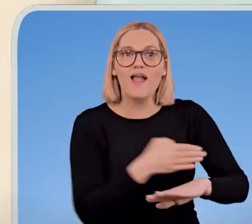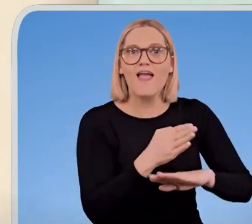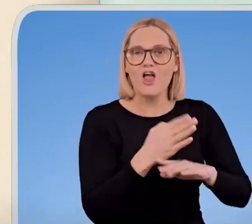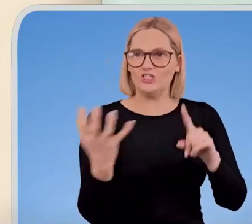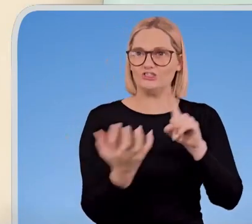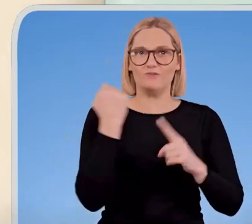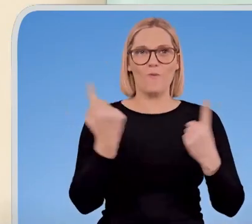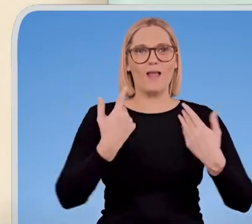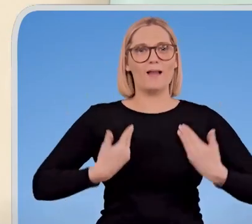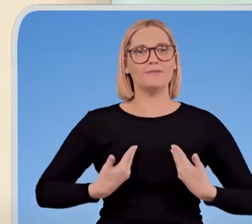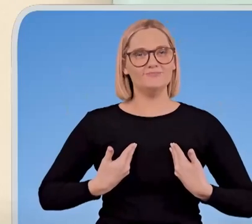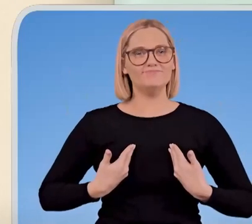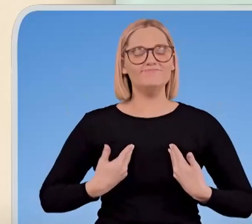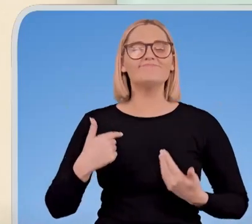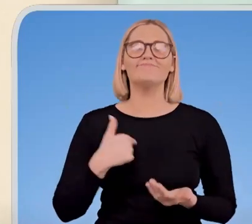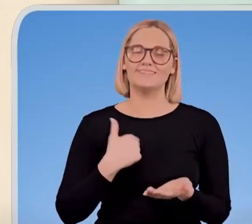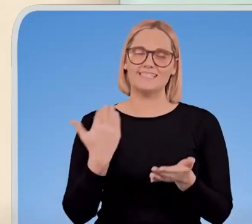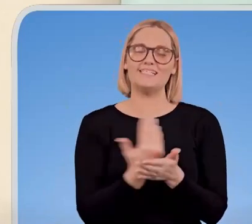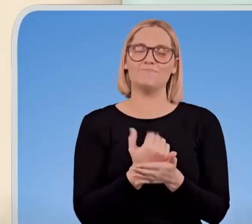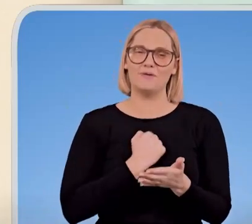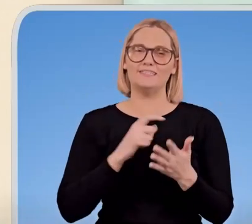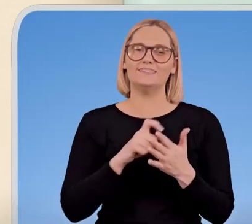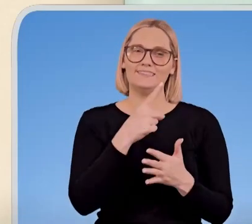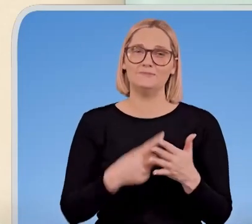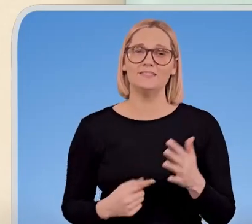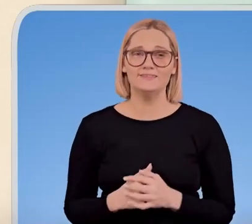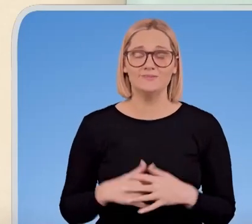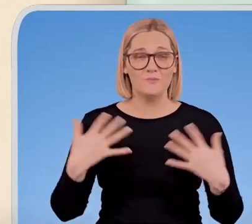There's Matt now with his family, and he's still at the beach too.